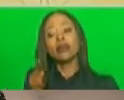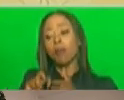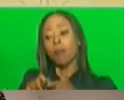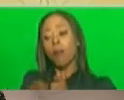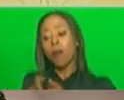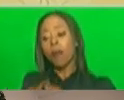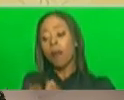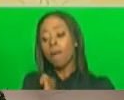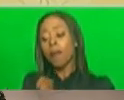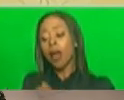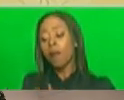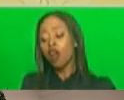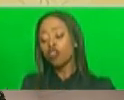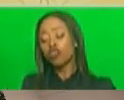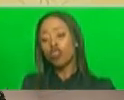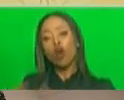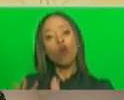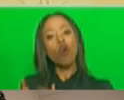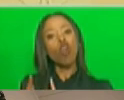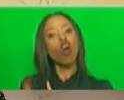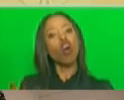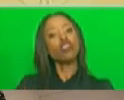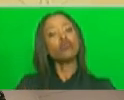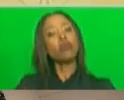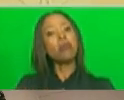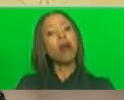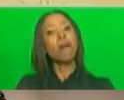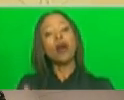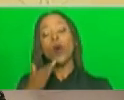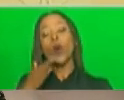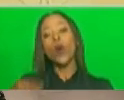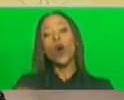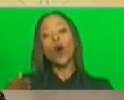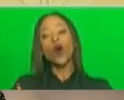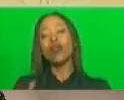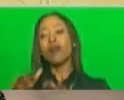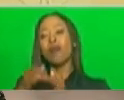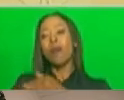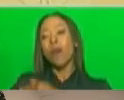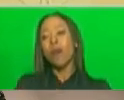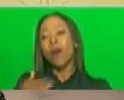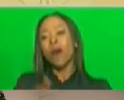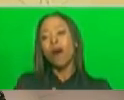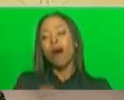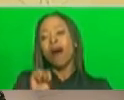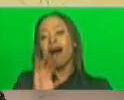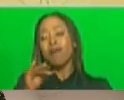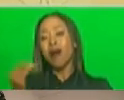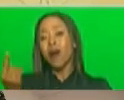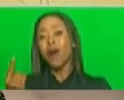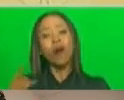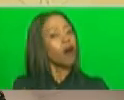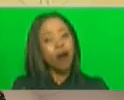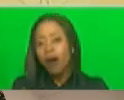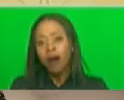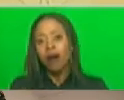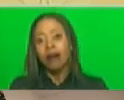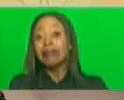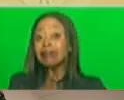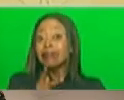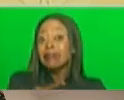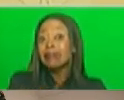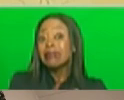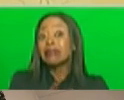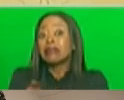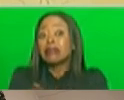is confined to spaza shops that are owned by foreign nationals only these products are